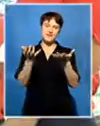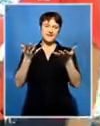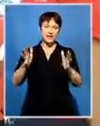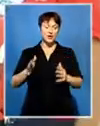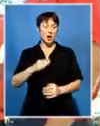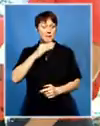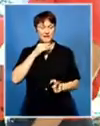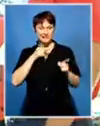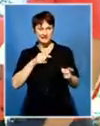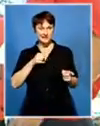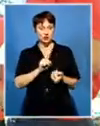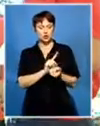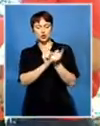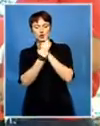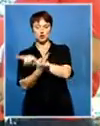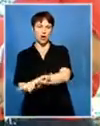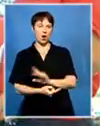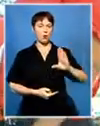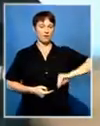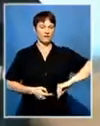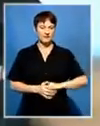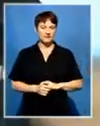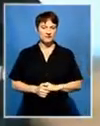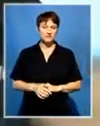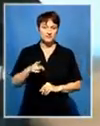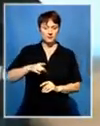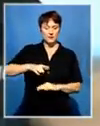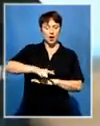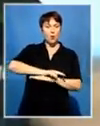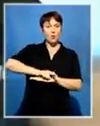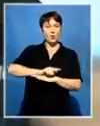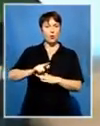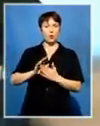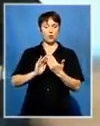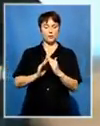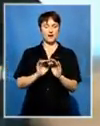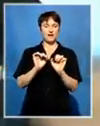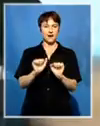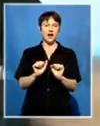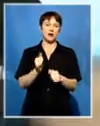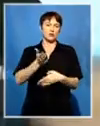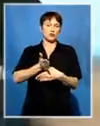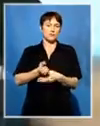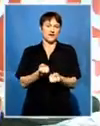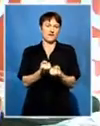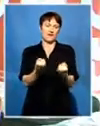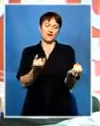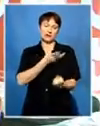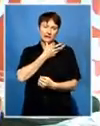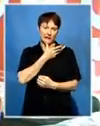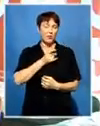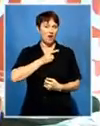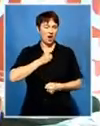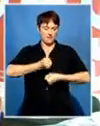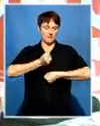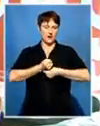The migration will create jobs in local communities, primarily with the installation and maintenance of set-top boxes. The